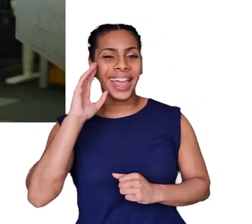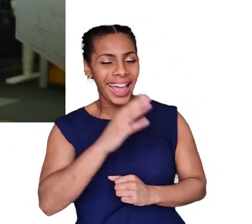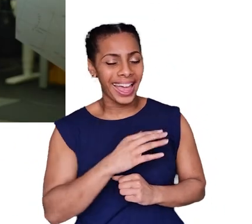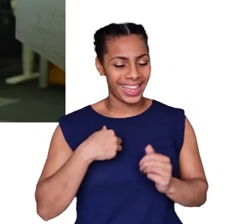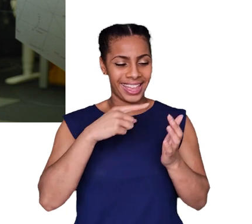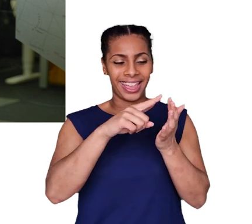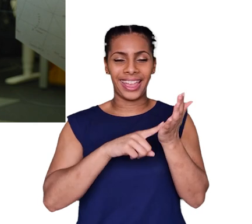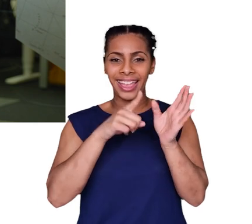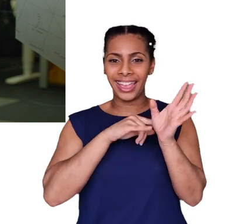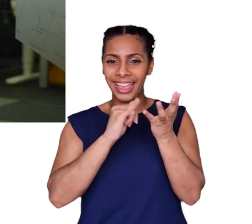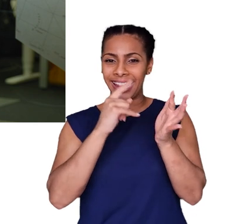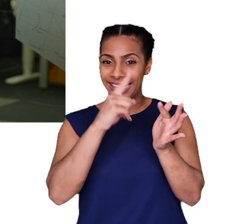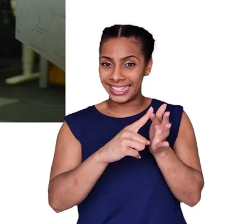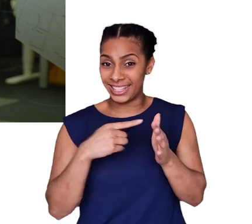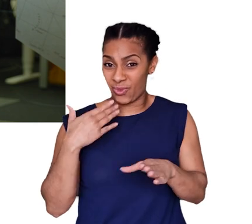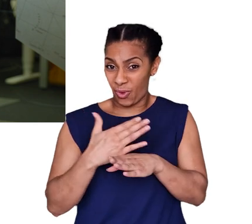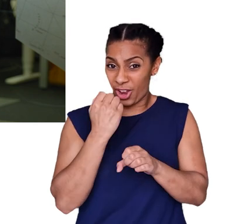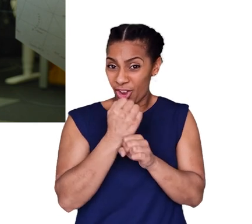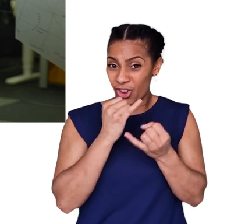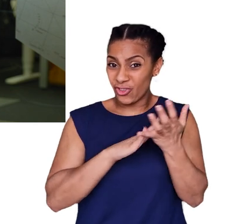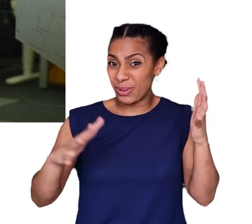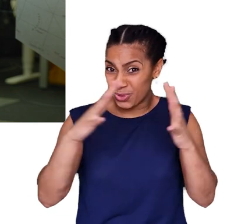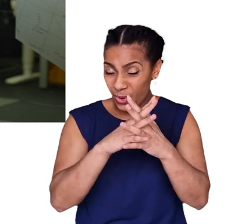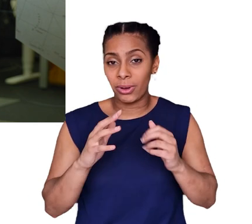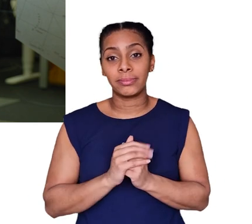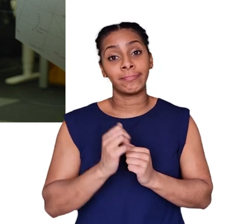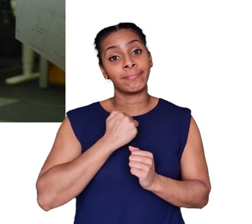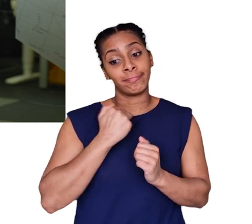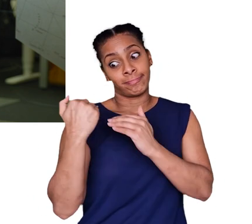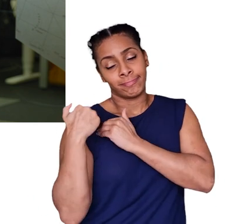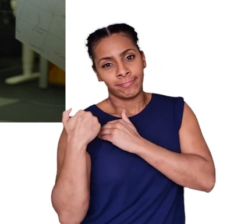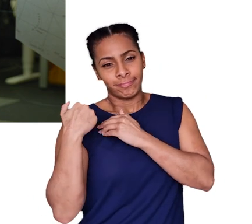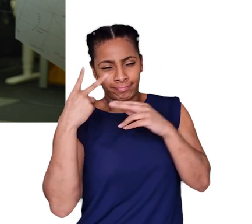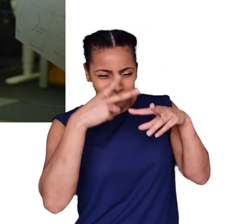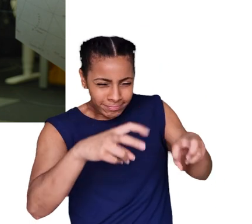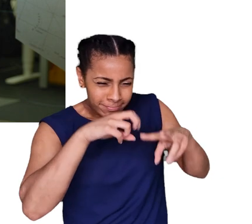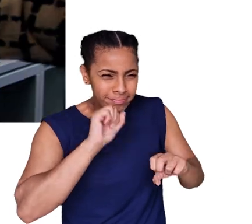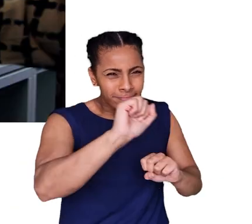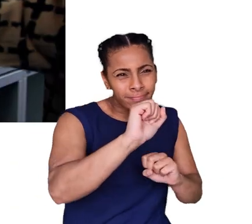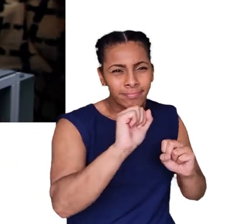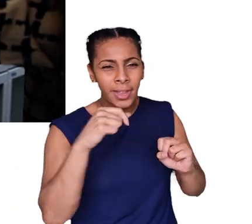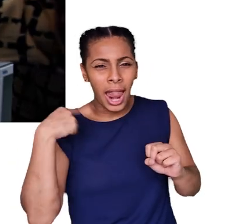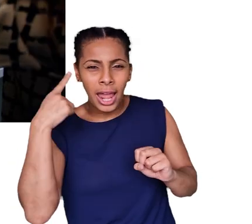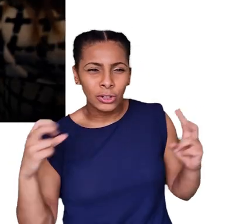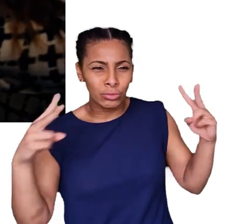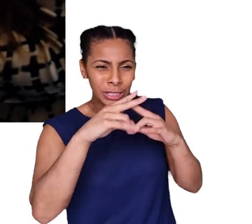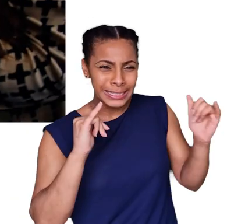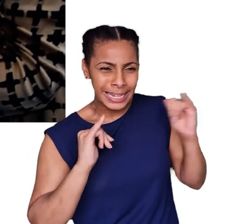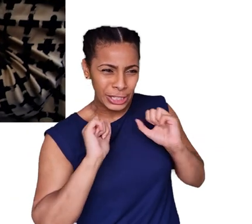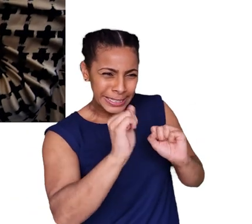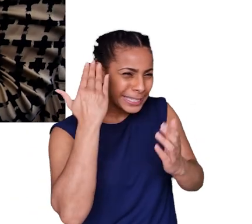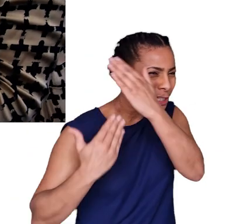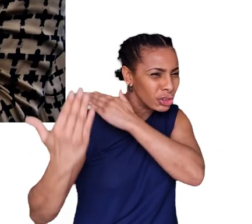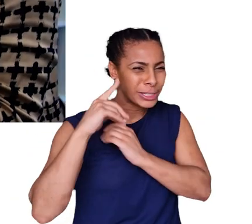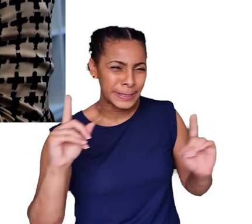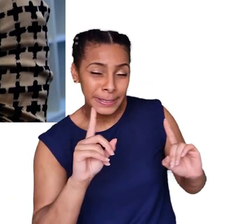Hi, I'm Elise. I'm an architect at Grimshaw, and it was my job to look into the history of London Bridge Station. I get to be a bit of a detective,